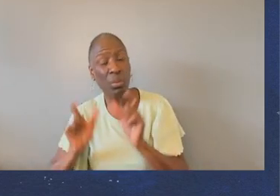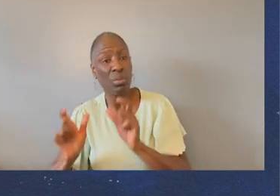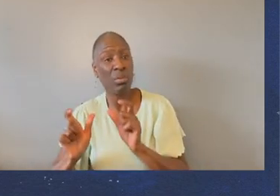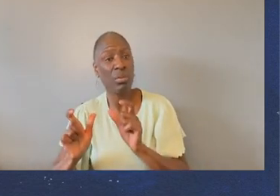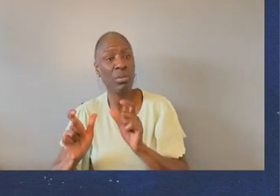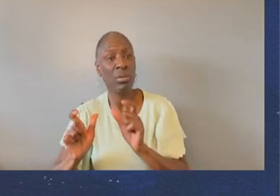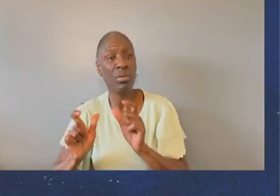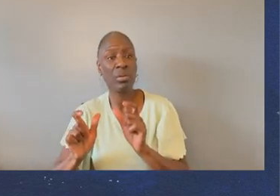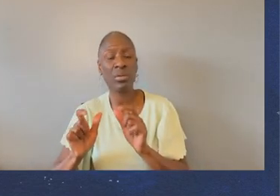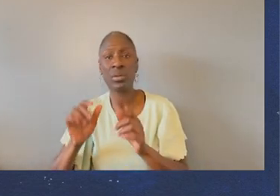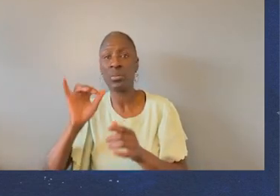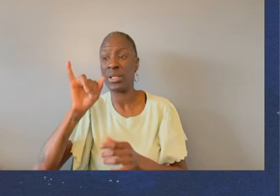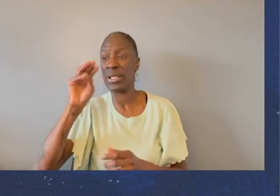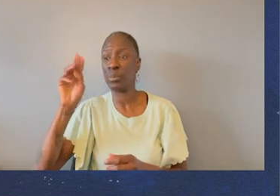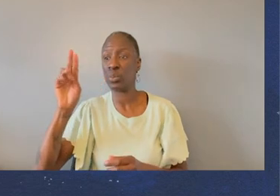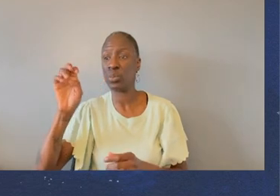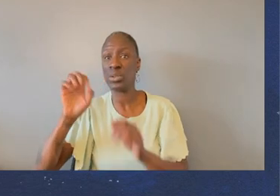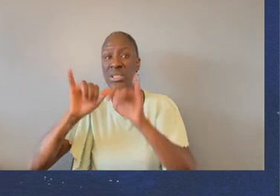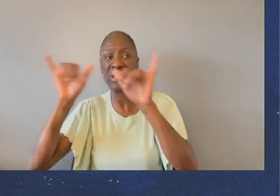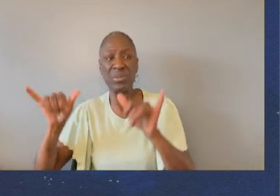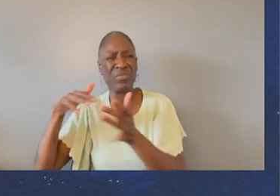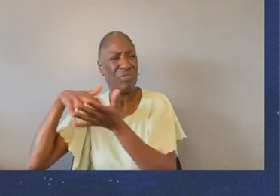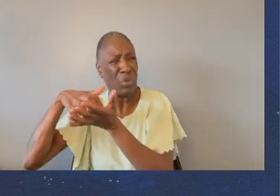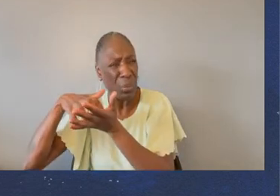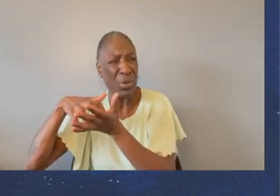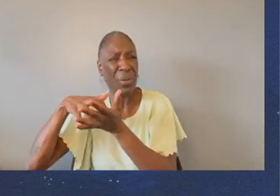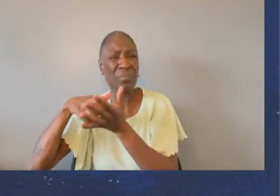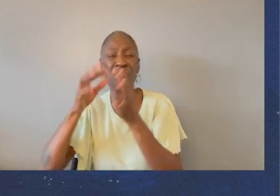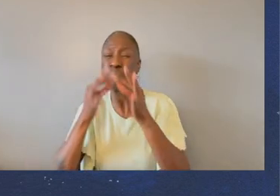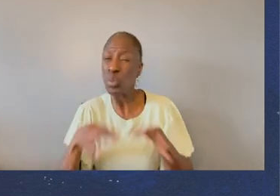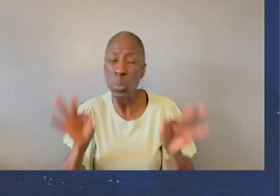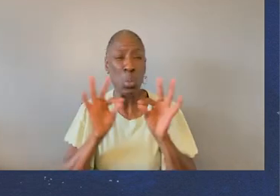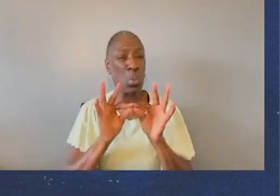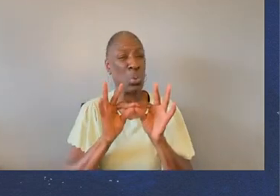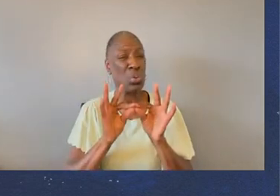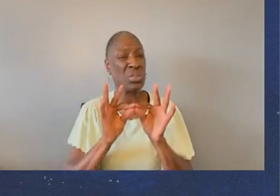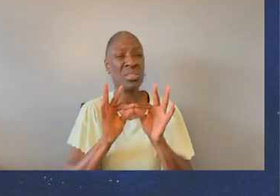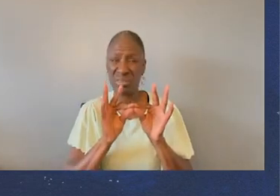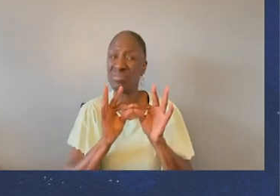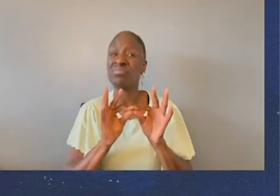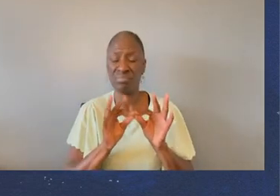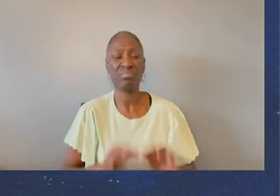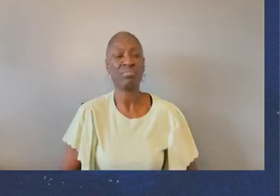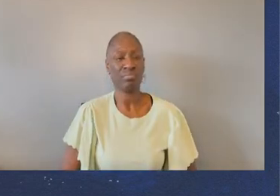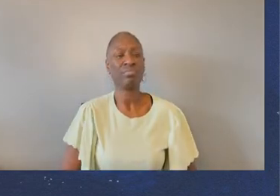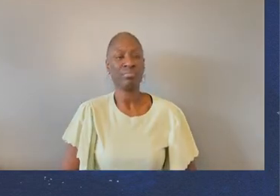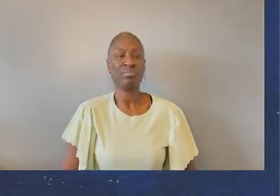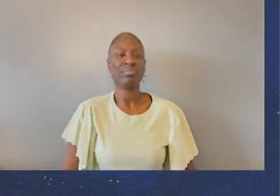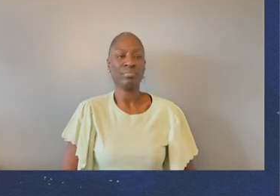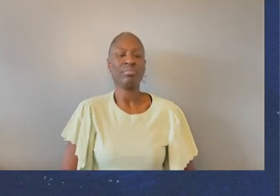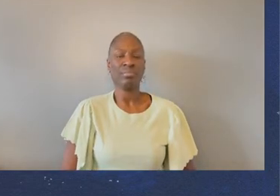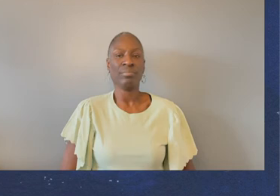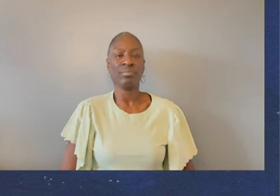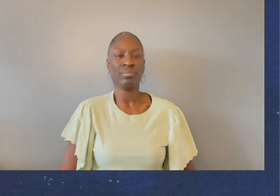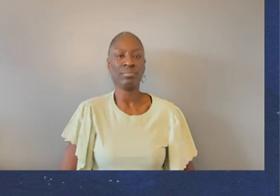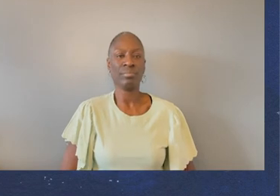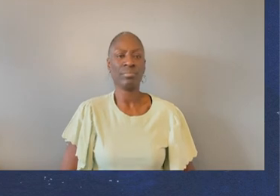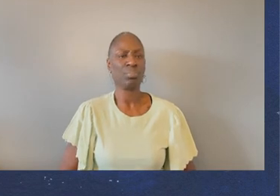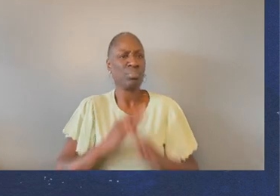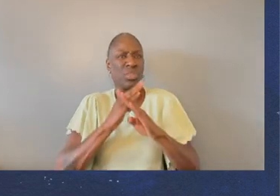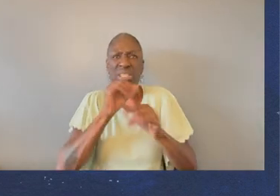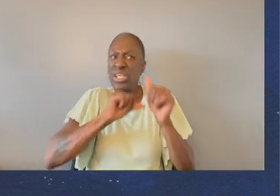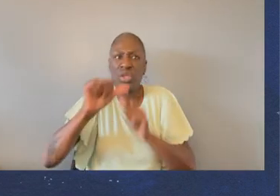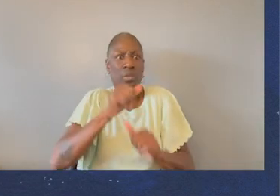people in your life. And it's important and it's necessary. And it's